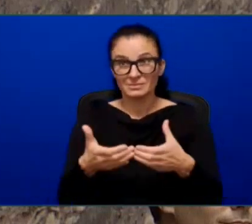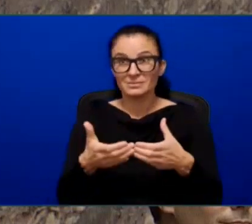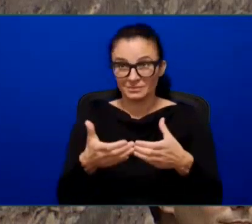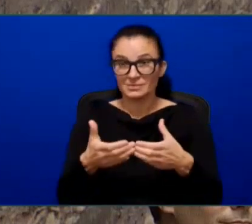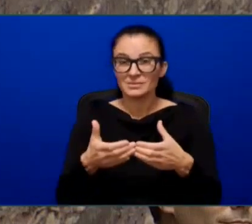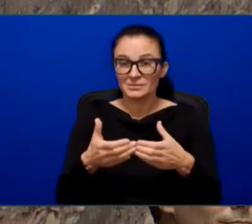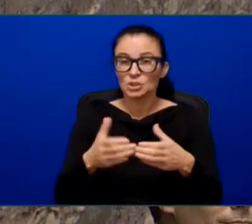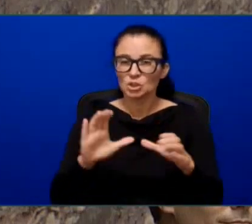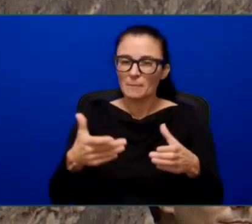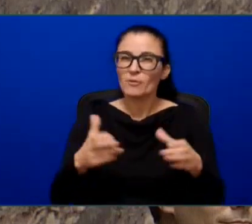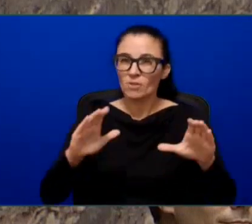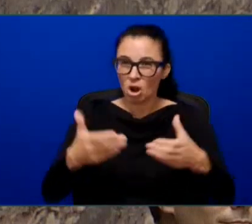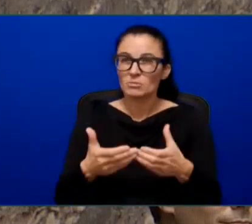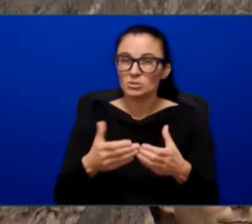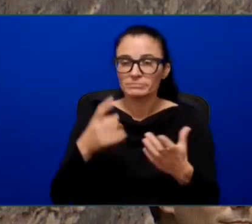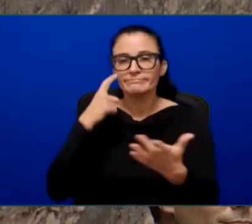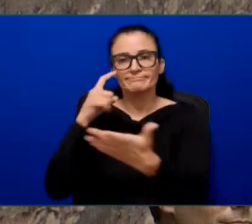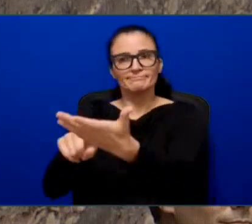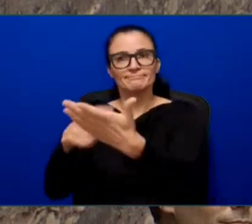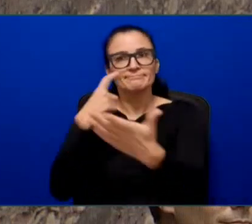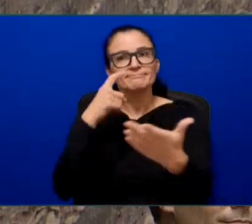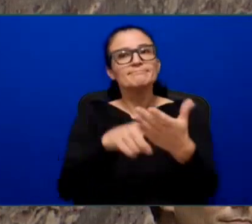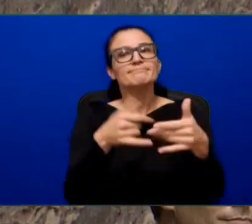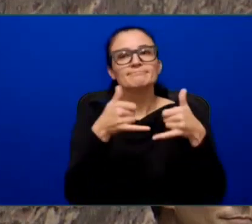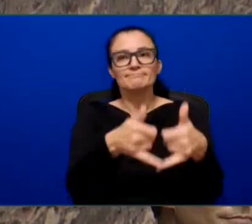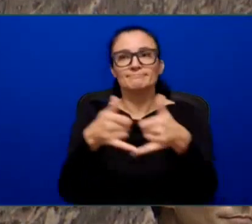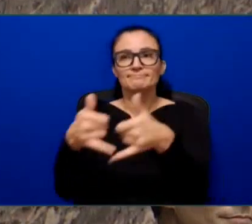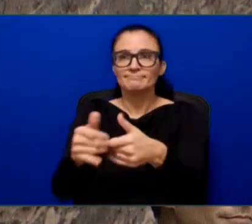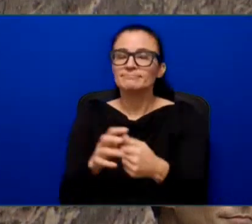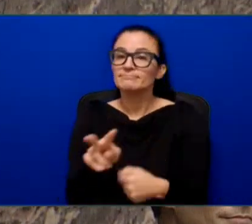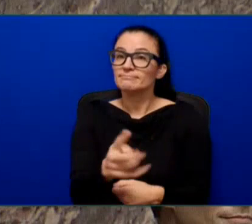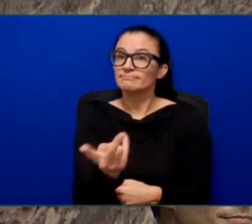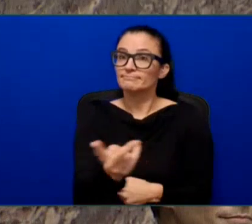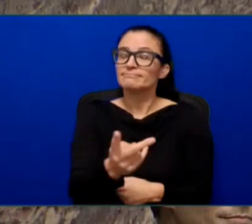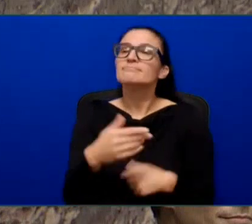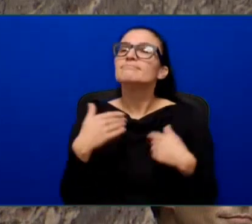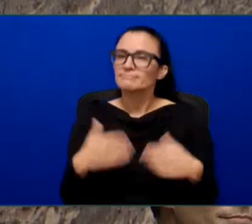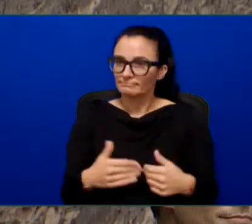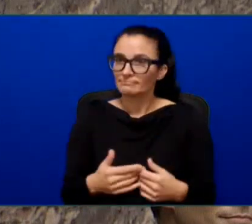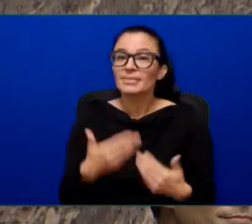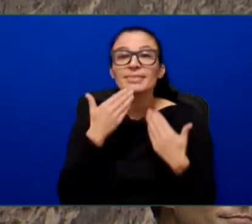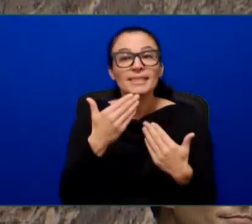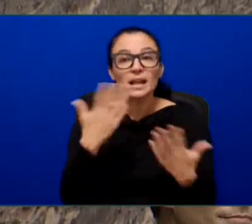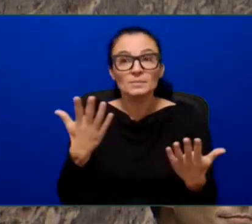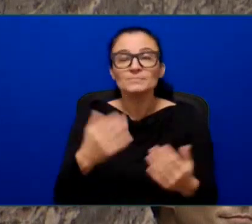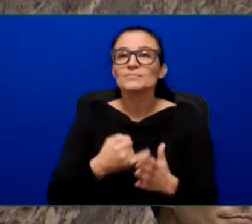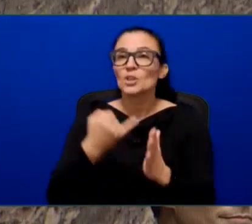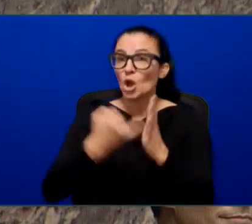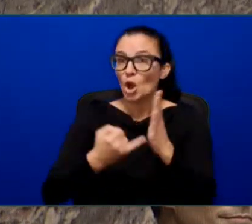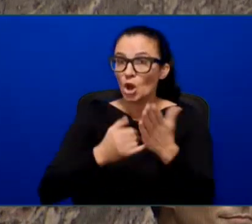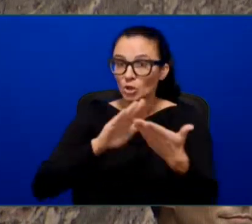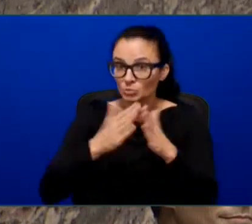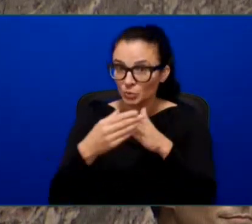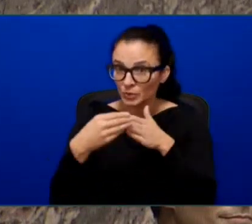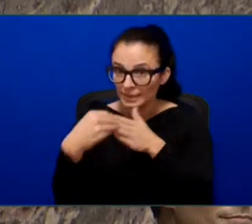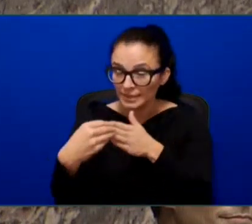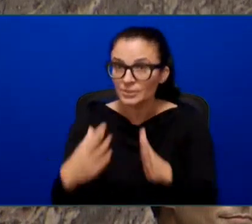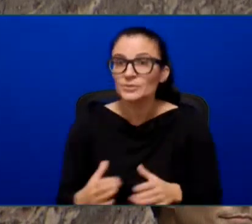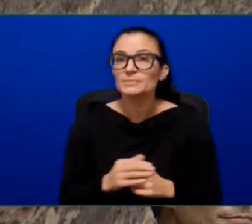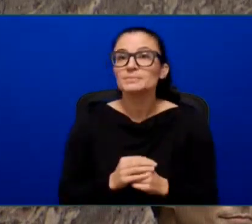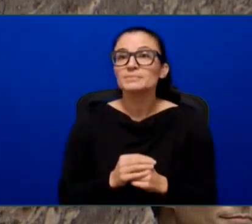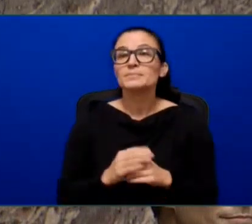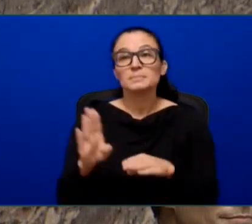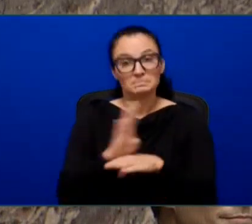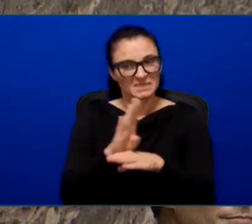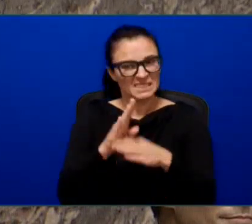recognizing the exceptional contributions of the following artists, community leaders, and business leaders in the Sea to Sky. From the Resort